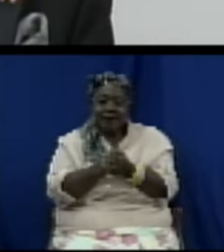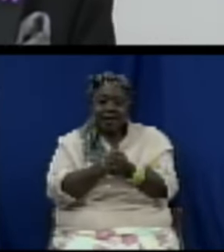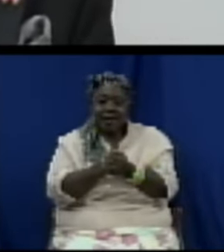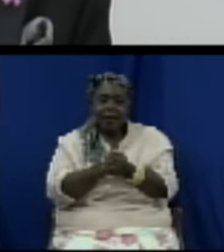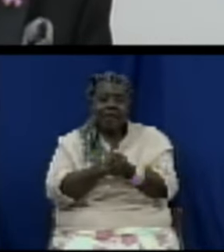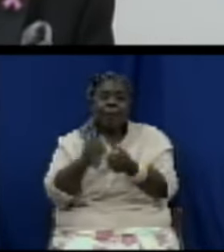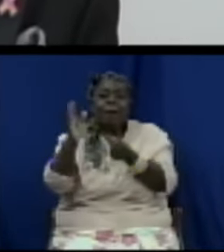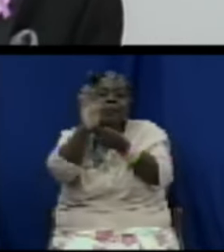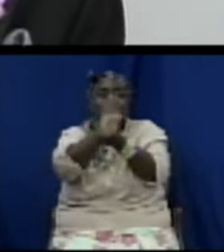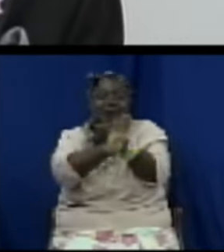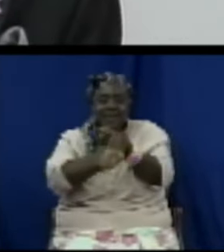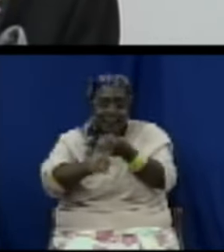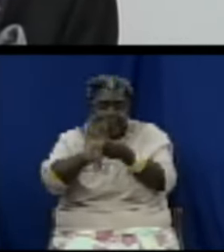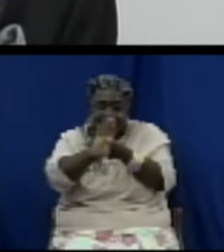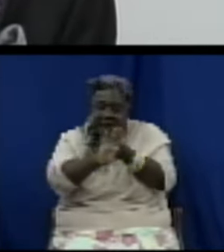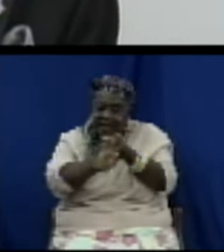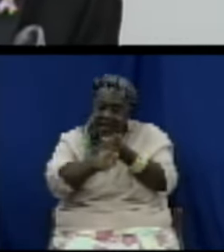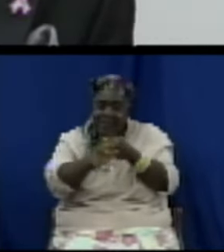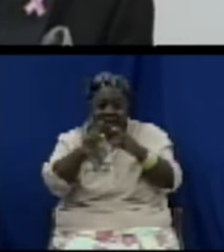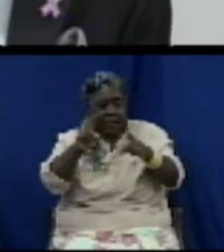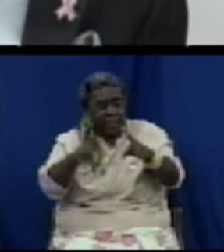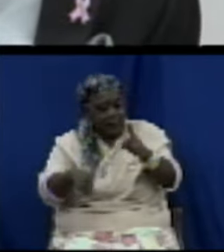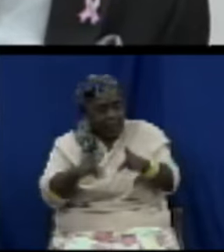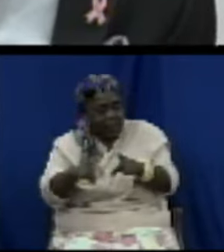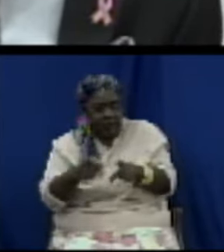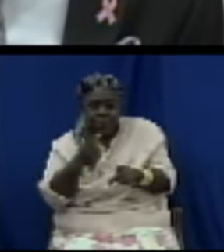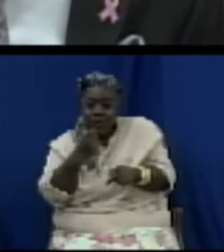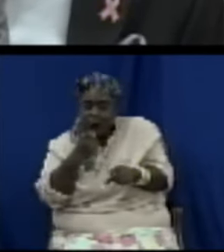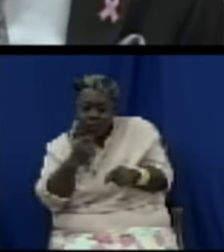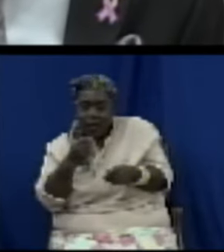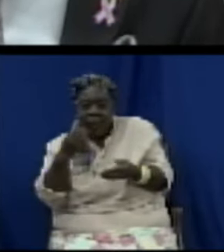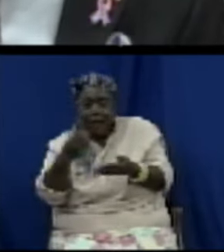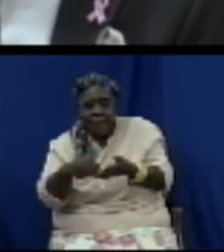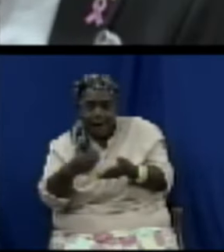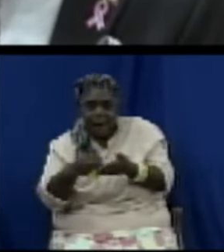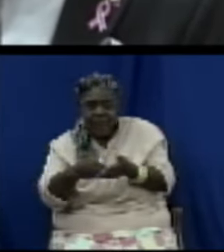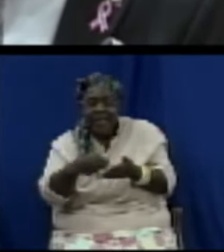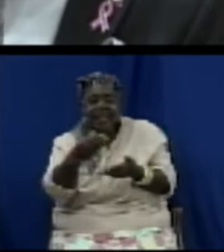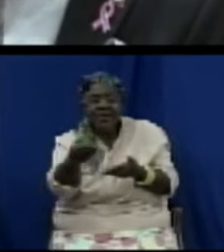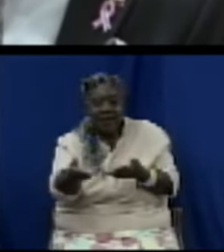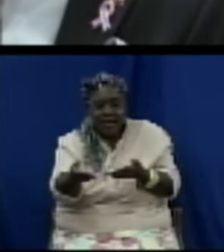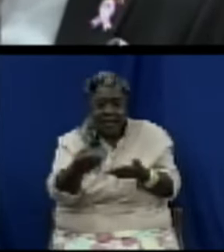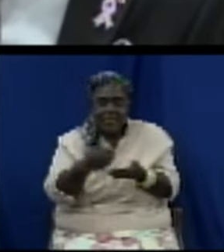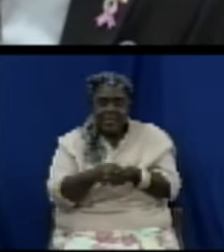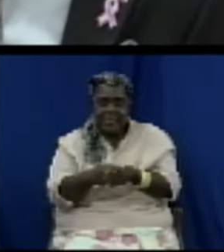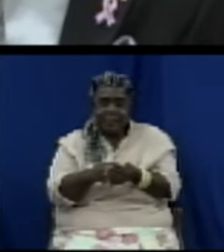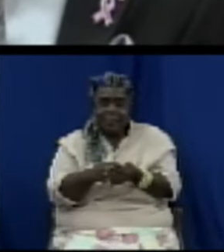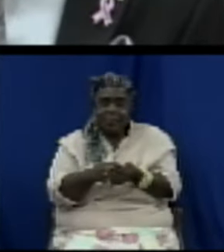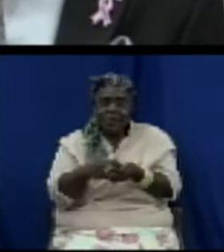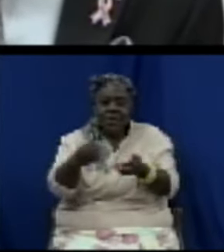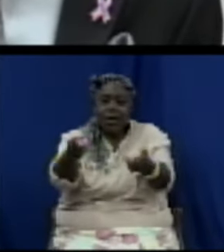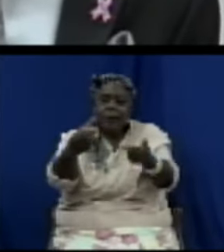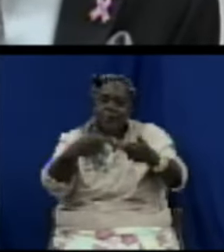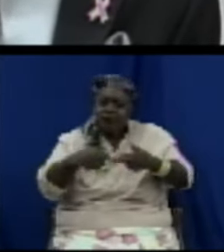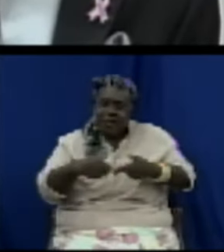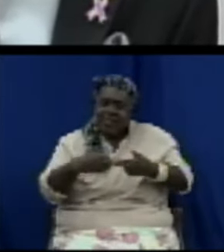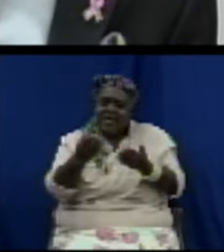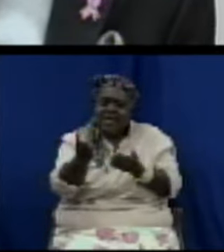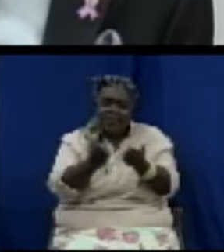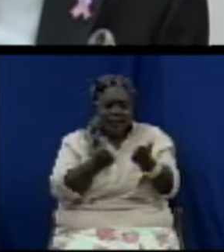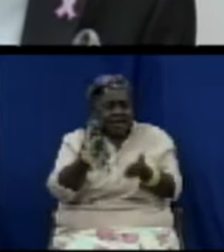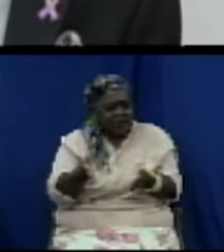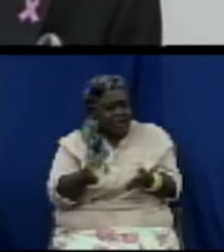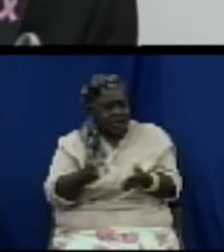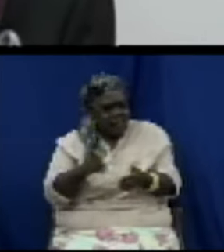protection board being properly put in place what does it say about the